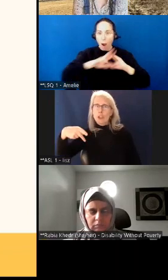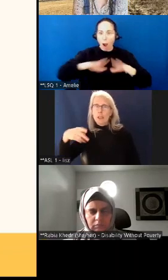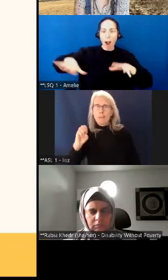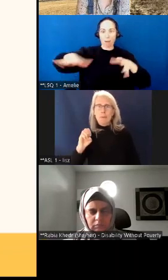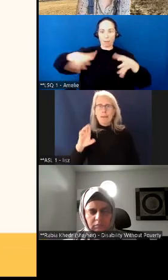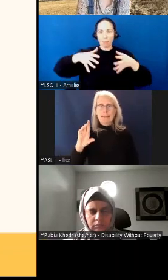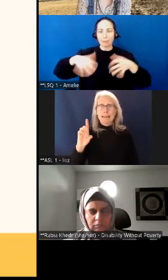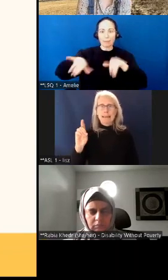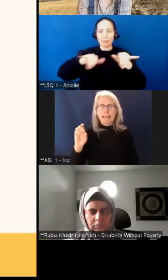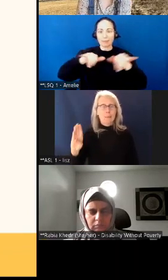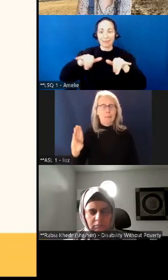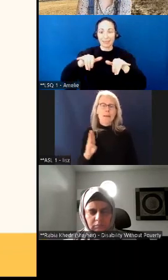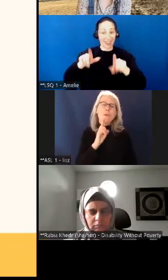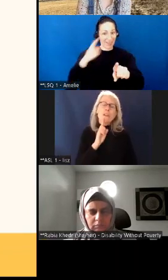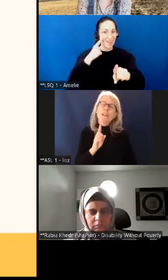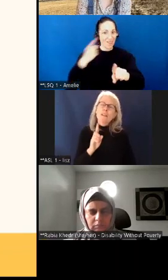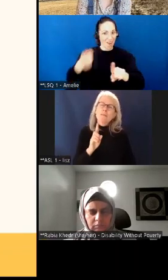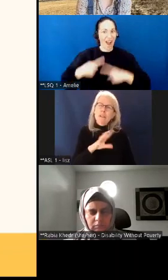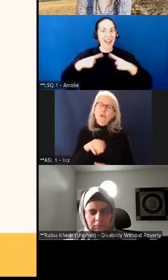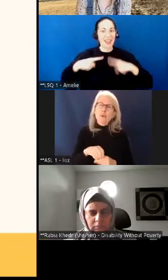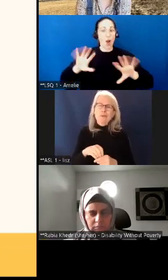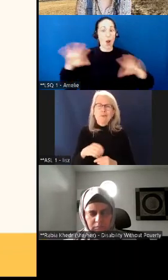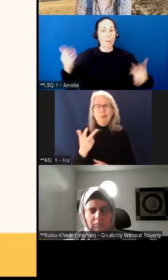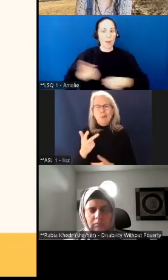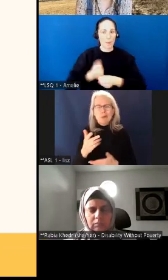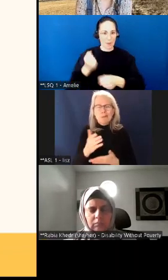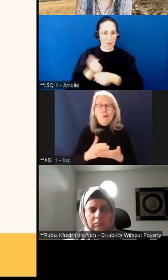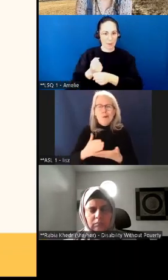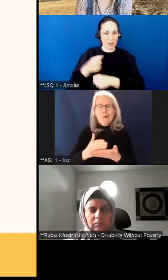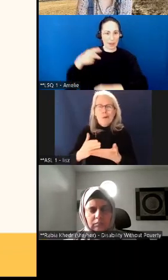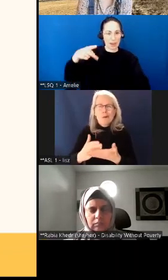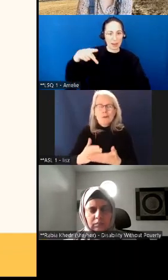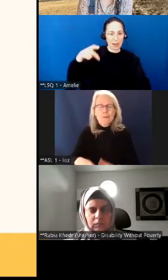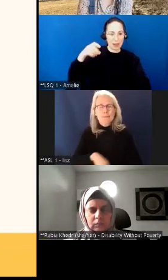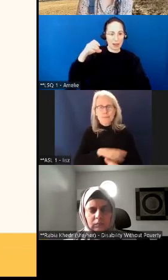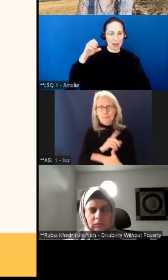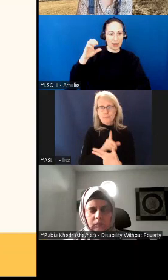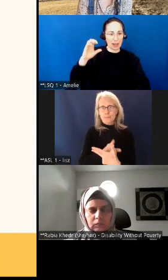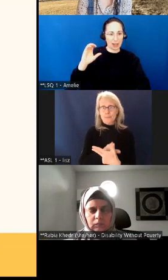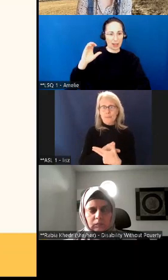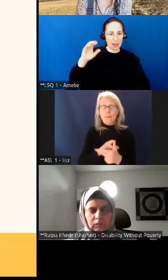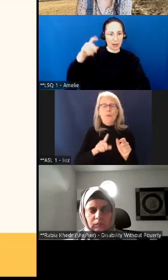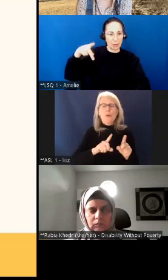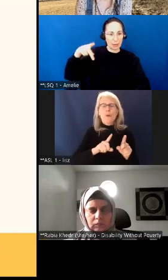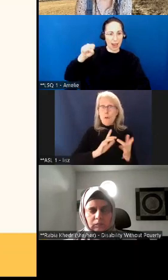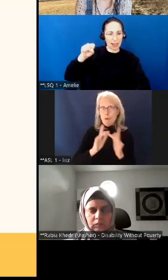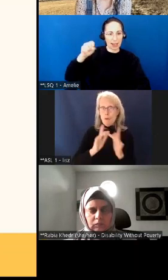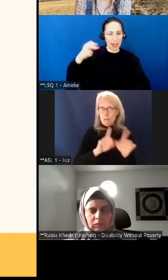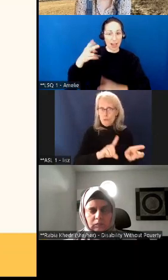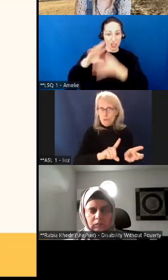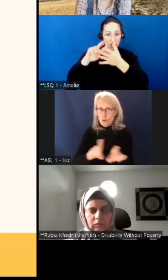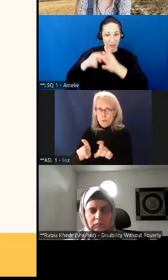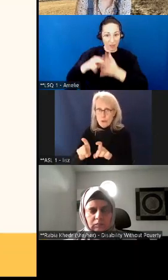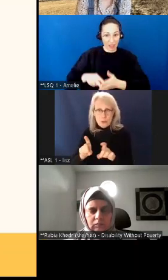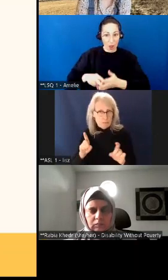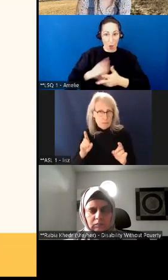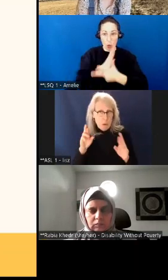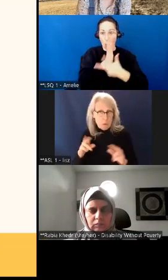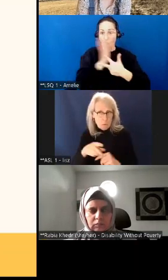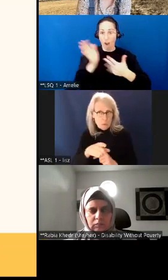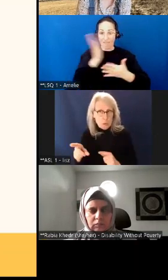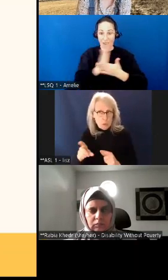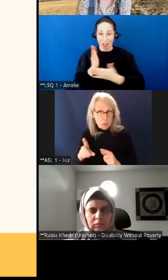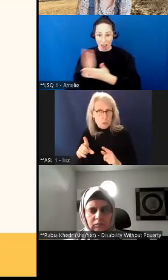three phases to it. The first phase was an online survey, and I hope many of you took part. We